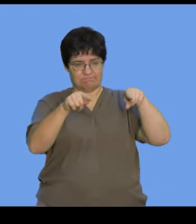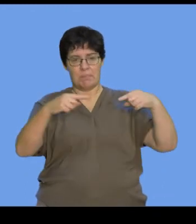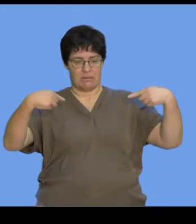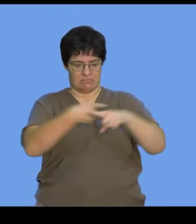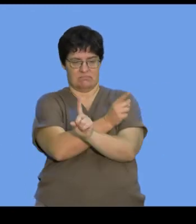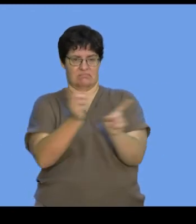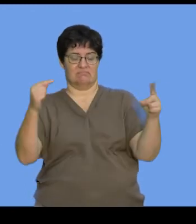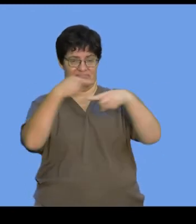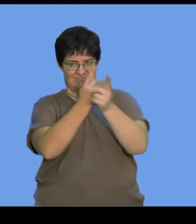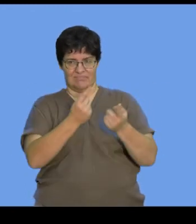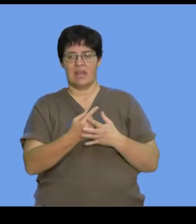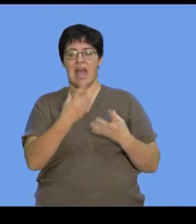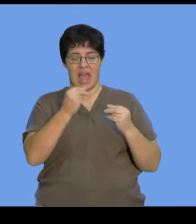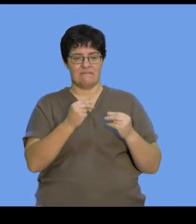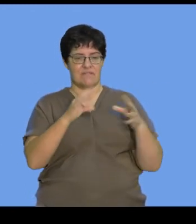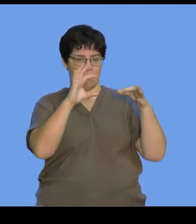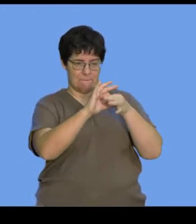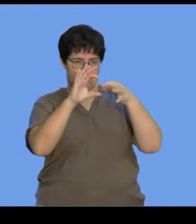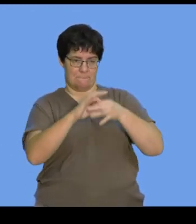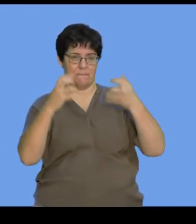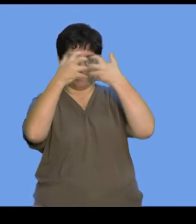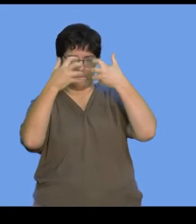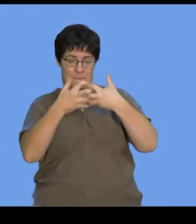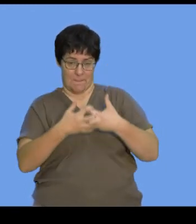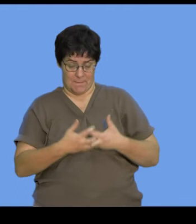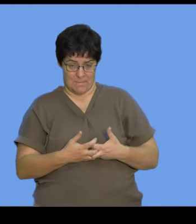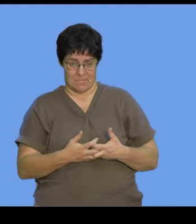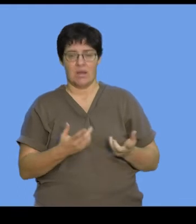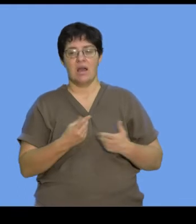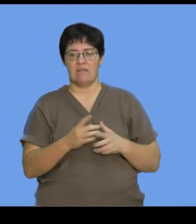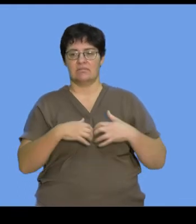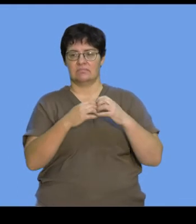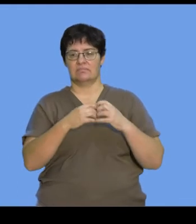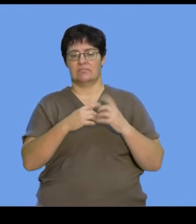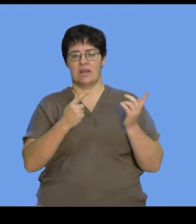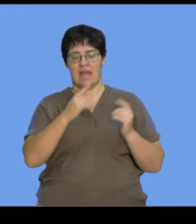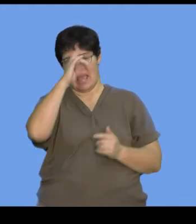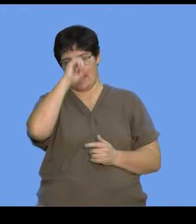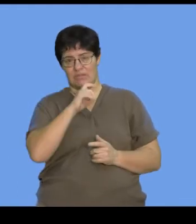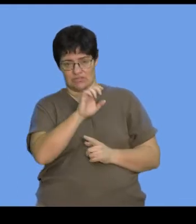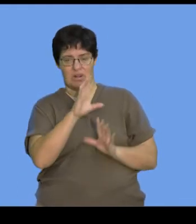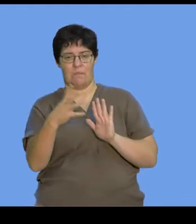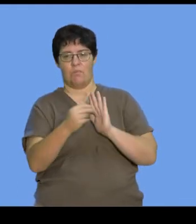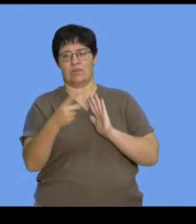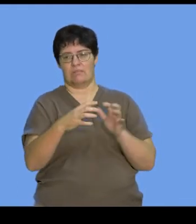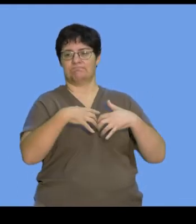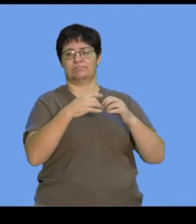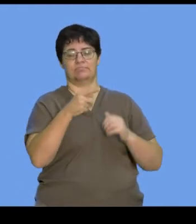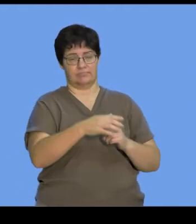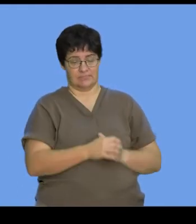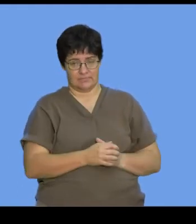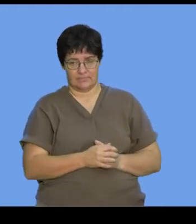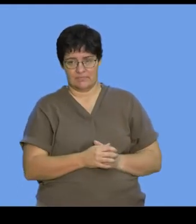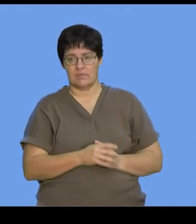complementary-based pairs. And using that information, they put together this image and this model that we see here.